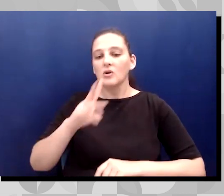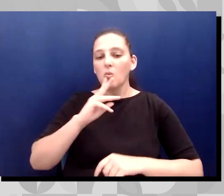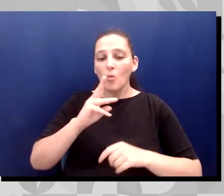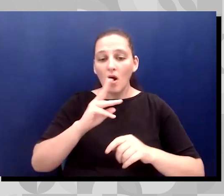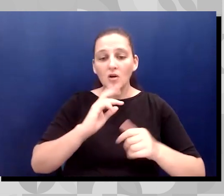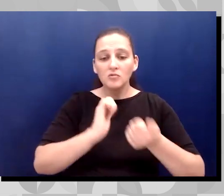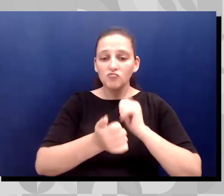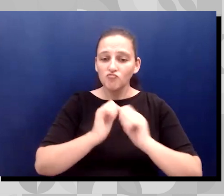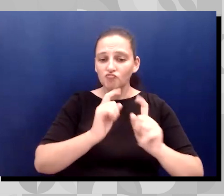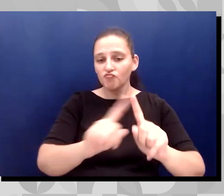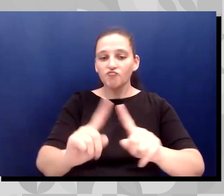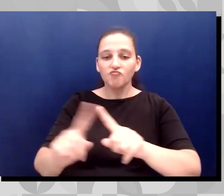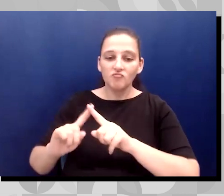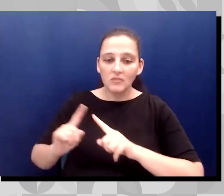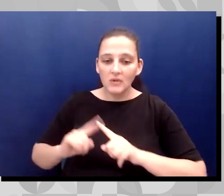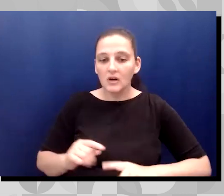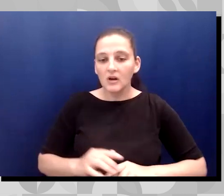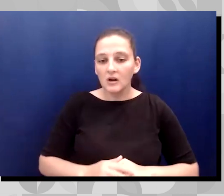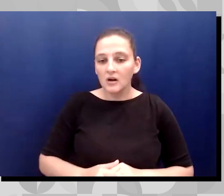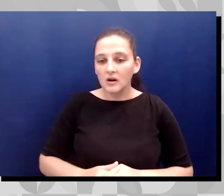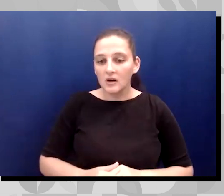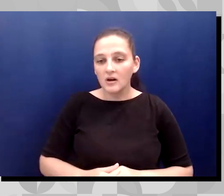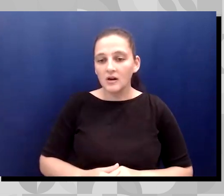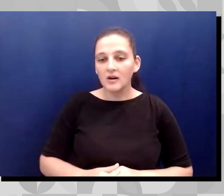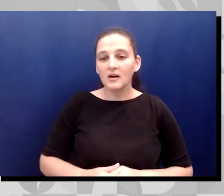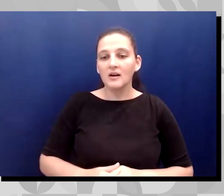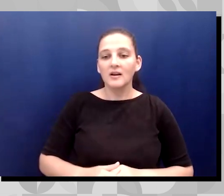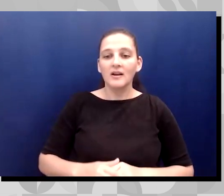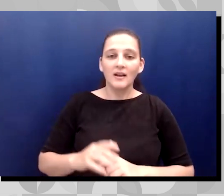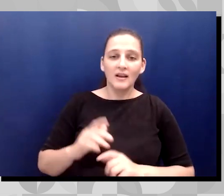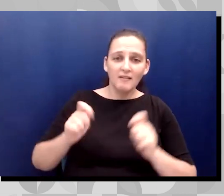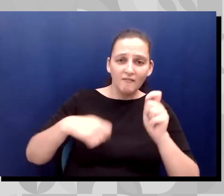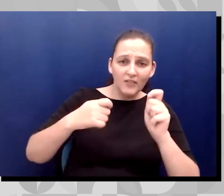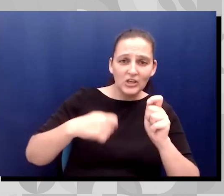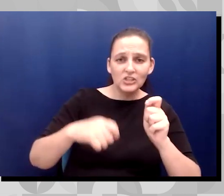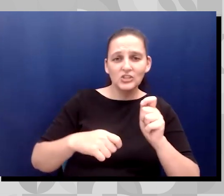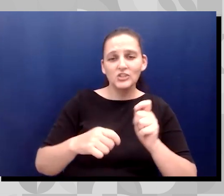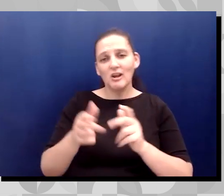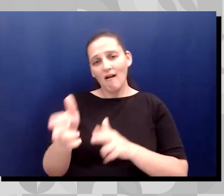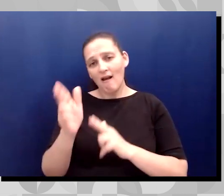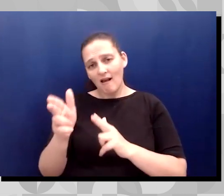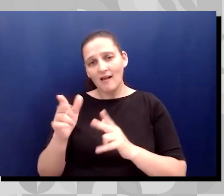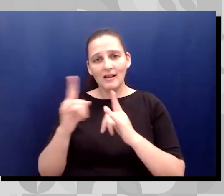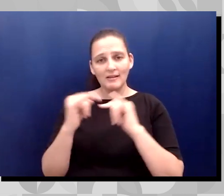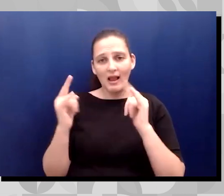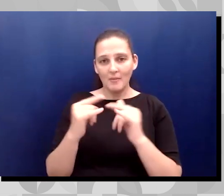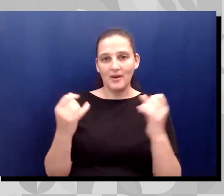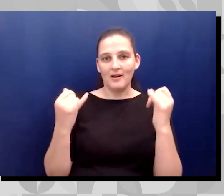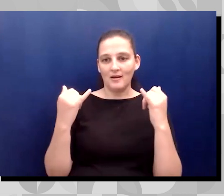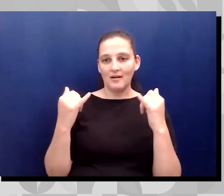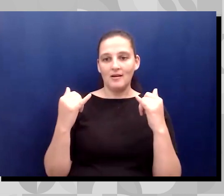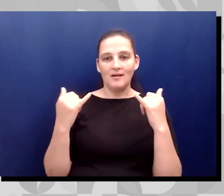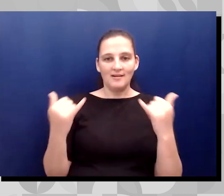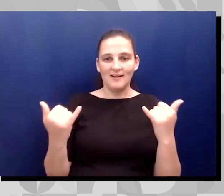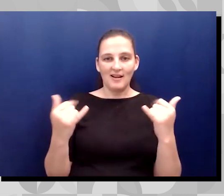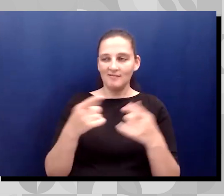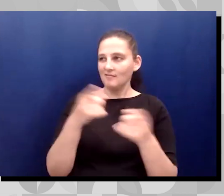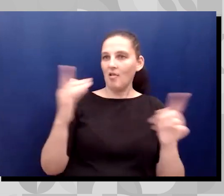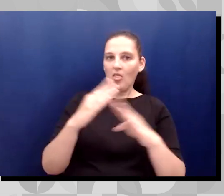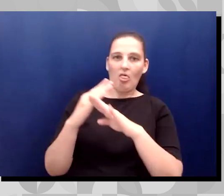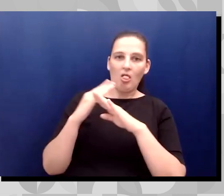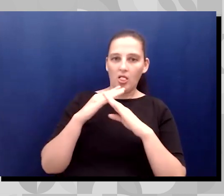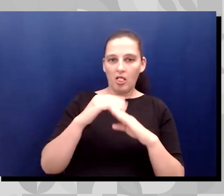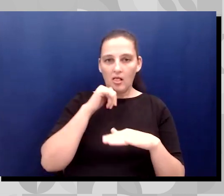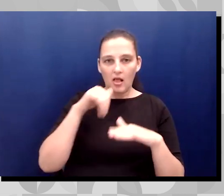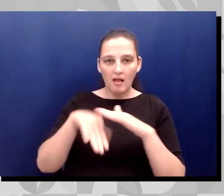fishing, hunting, hunting, camping, a lot of those things aren't available to me anymore, but, uh, are, they are, excuse